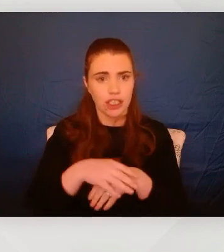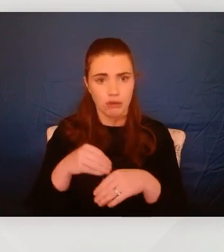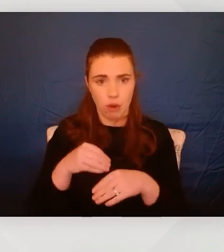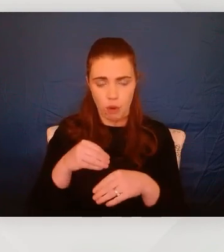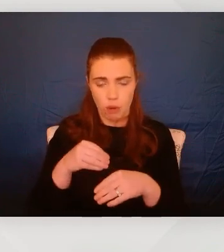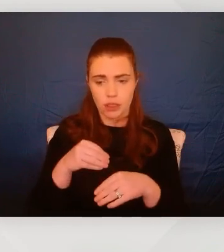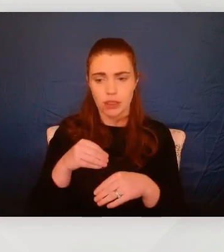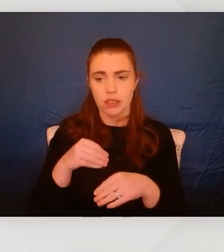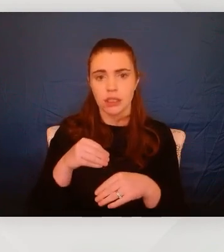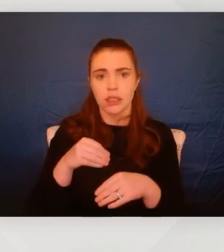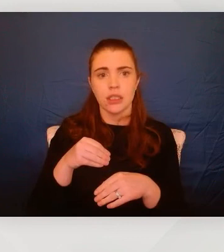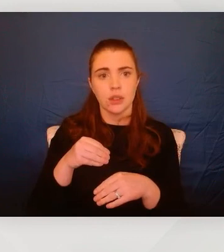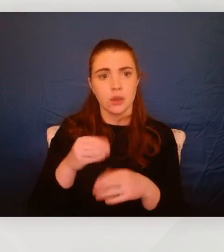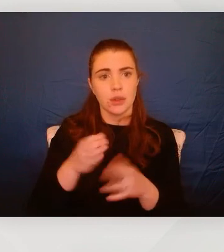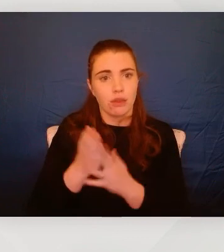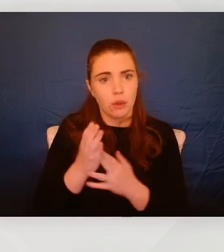that is fearful and avoidant?